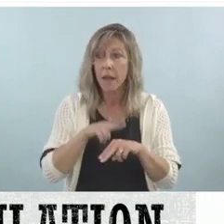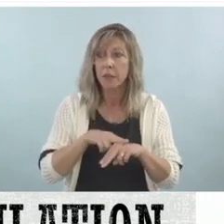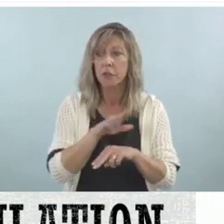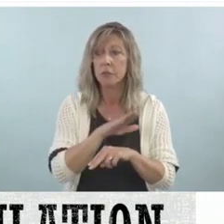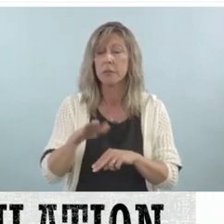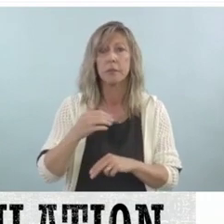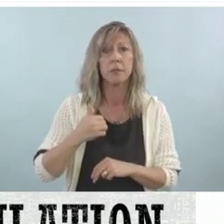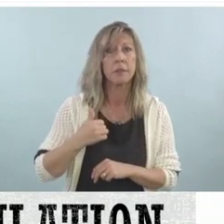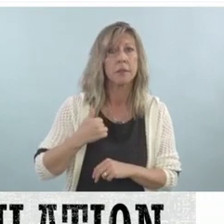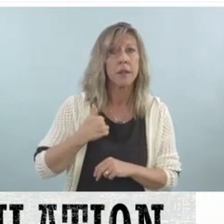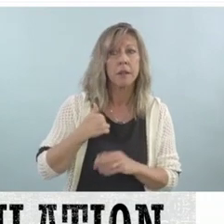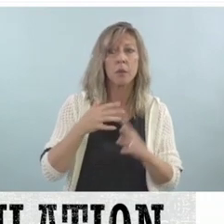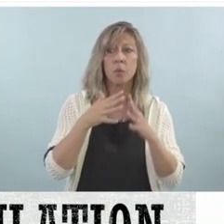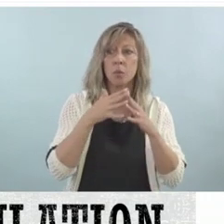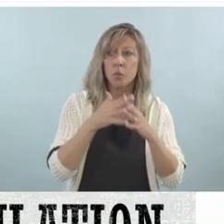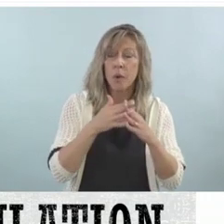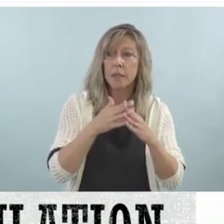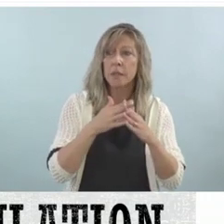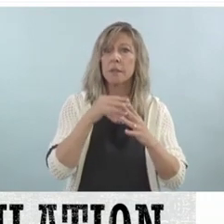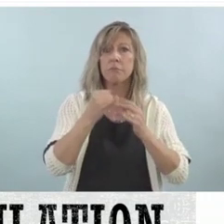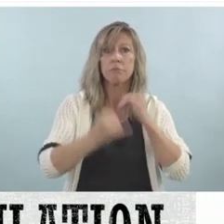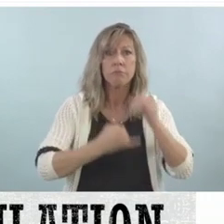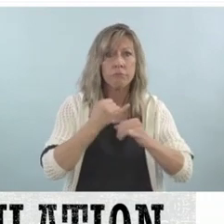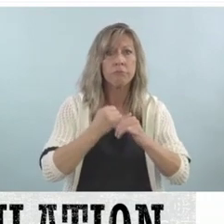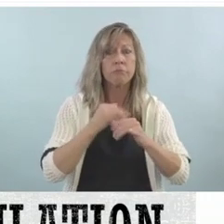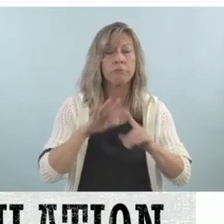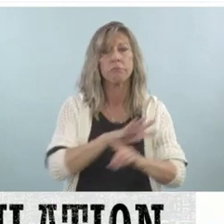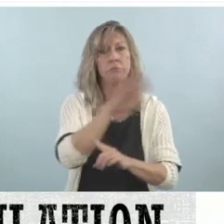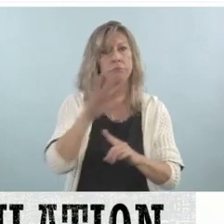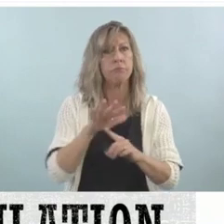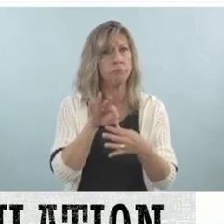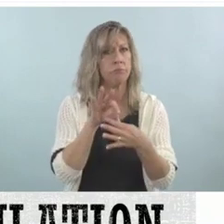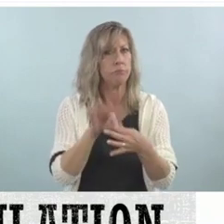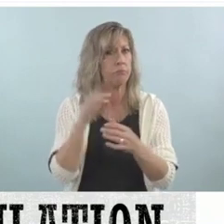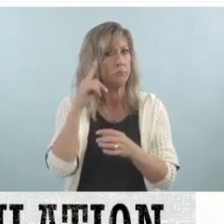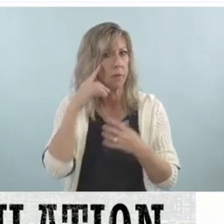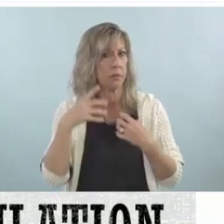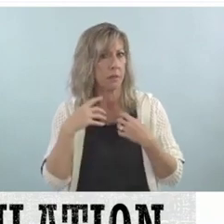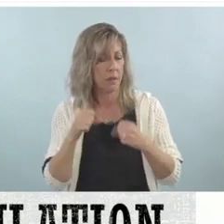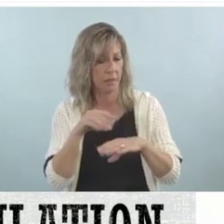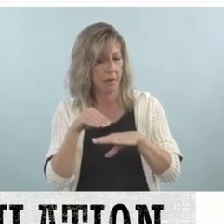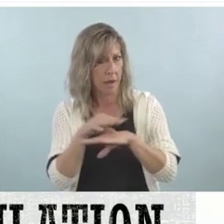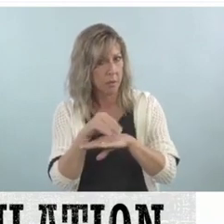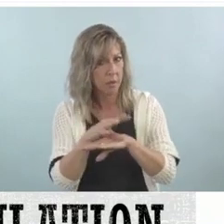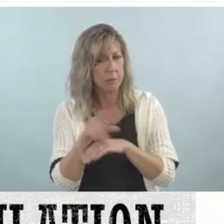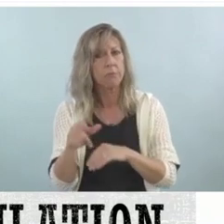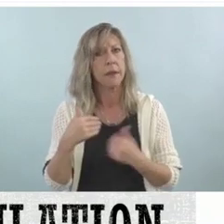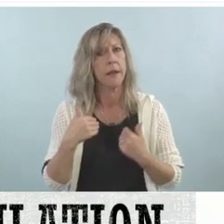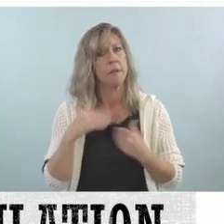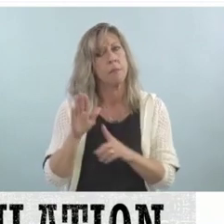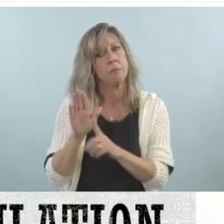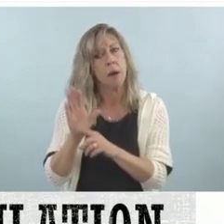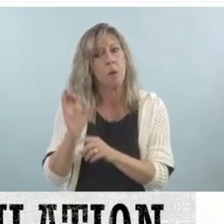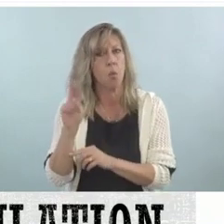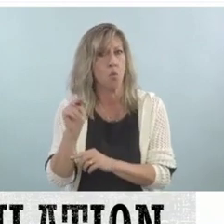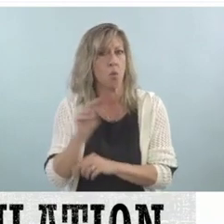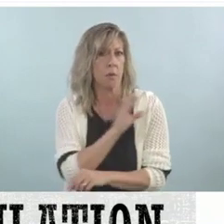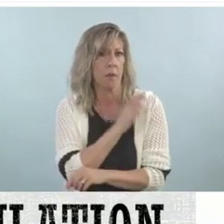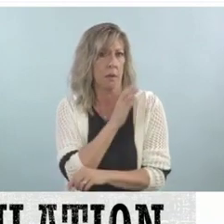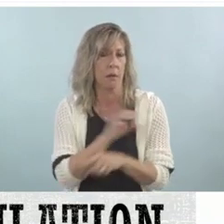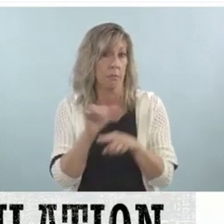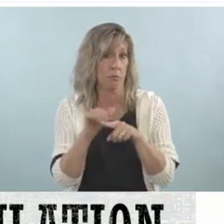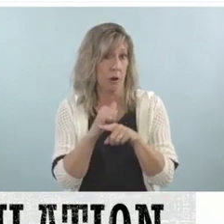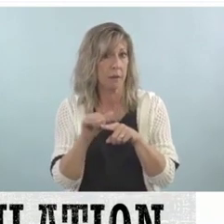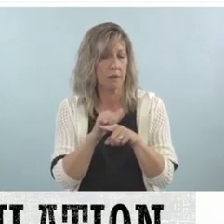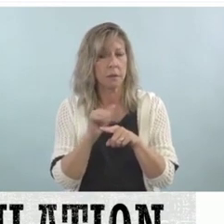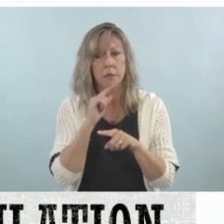people. He maintains a small clinical practice and continues to serve as a forensic consultant to attorneys and courts and state